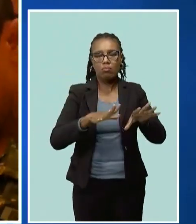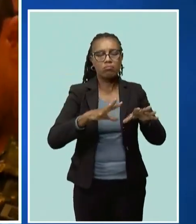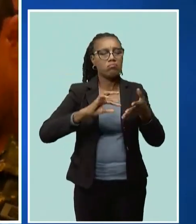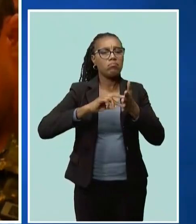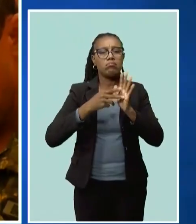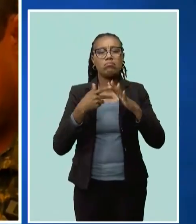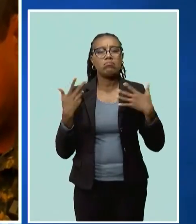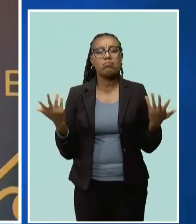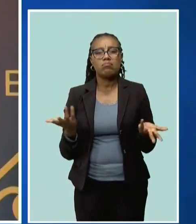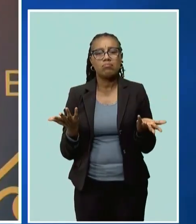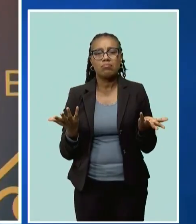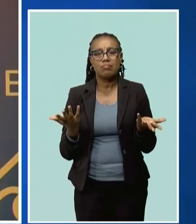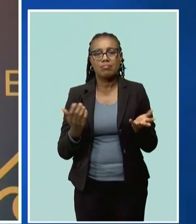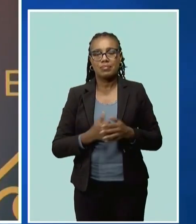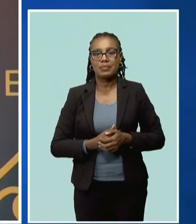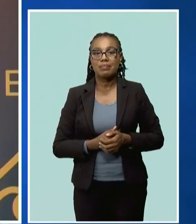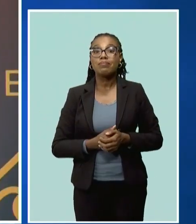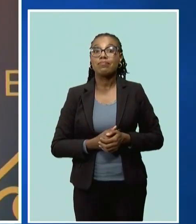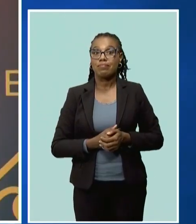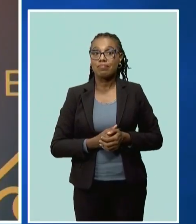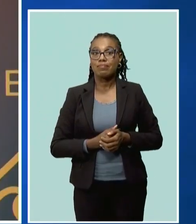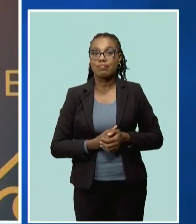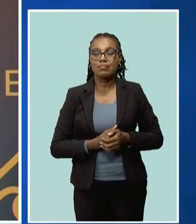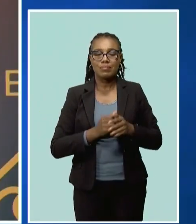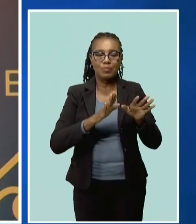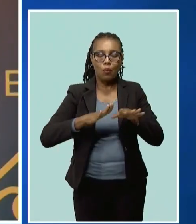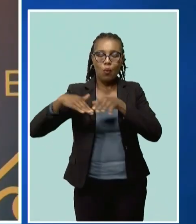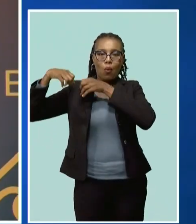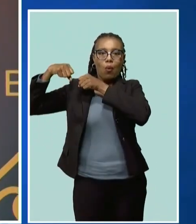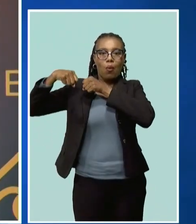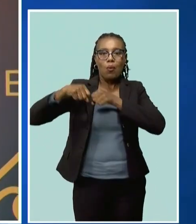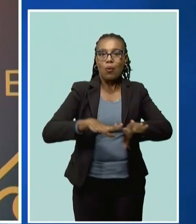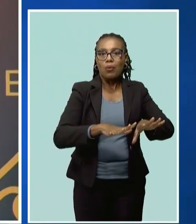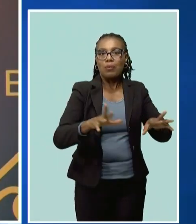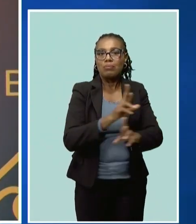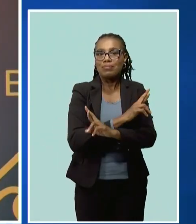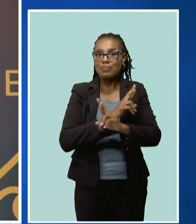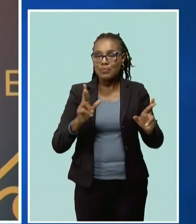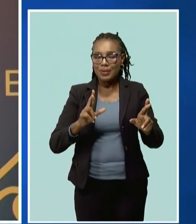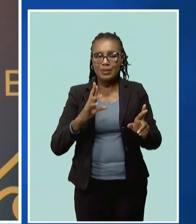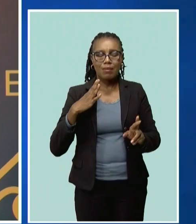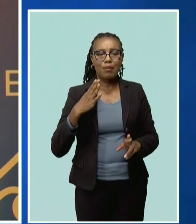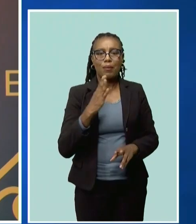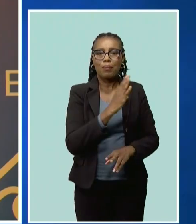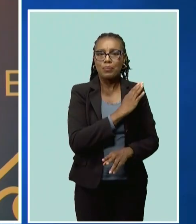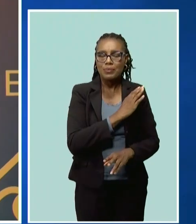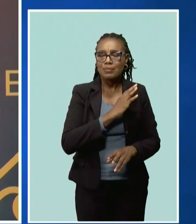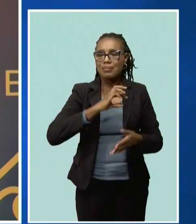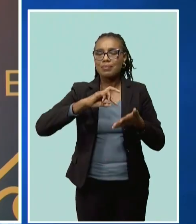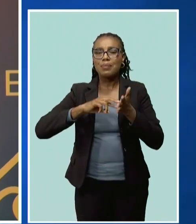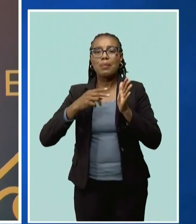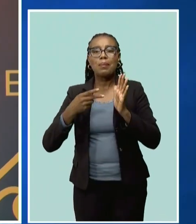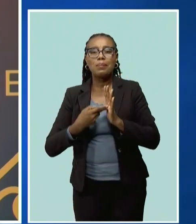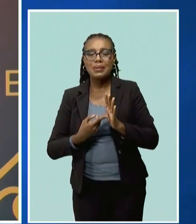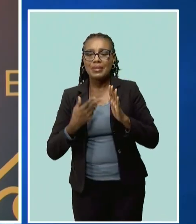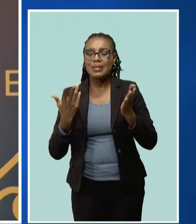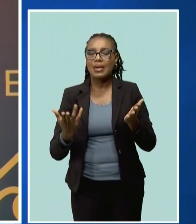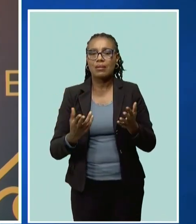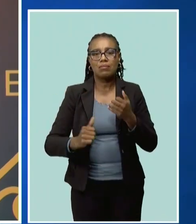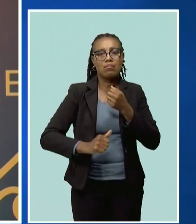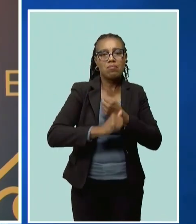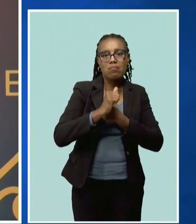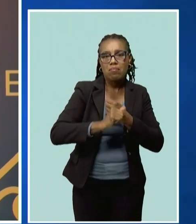Becoming a tsunami ready community means developing tsunami risk